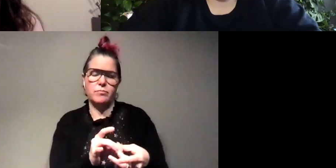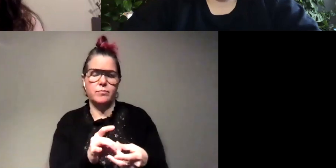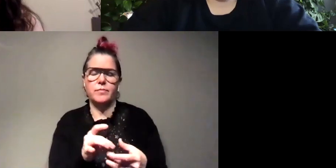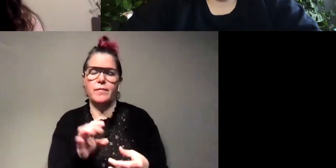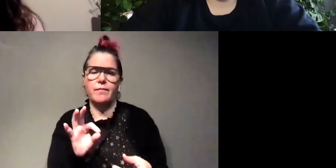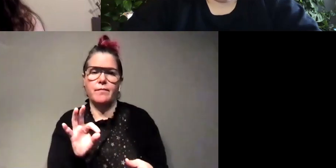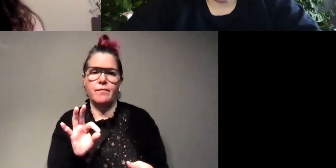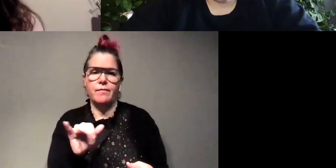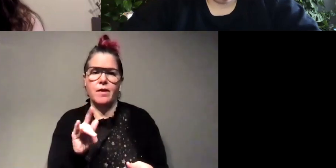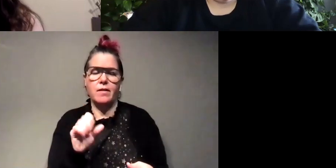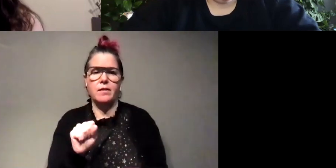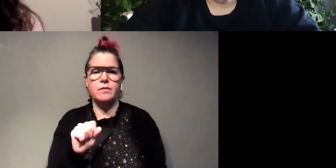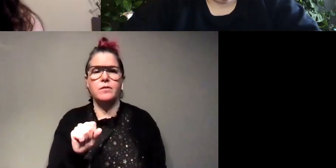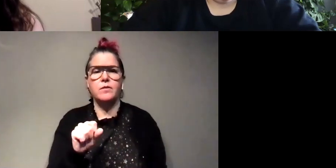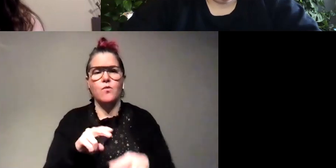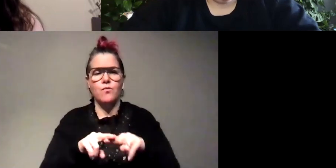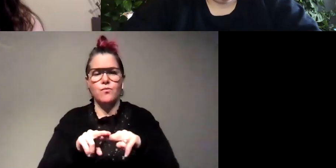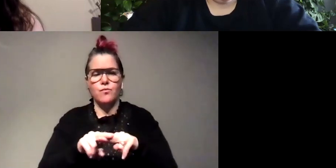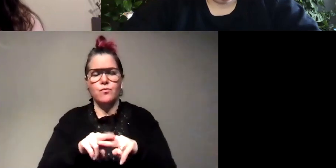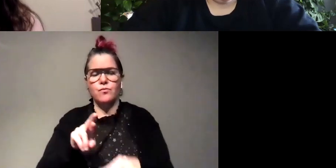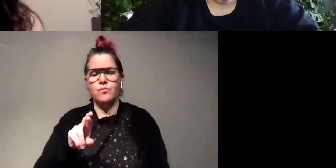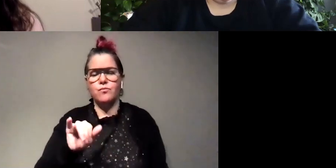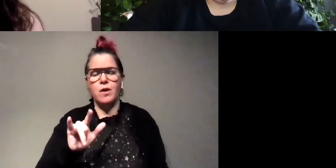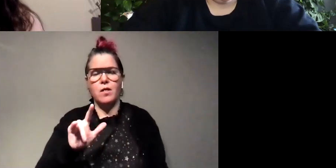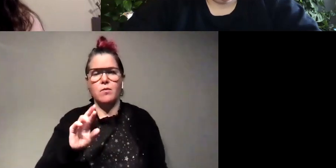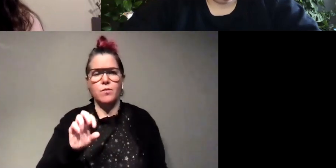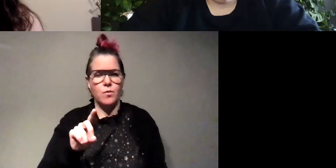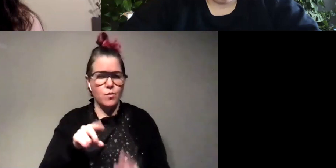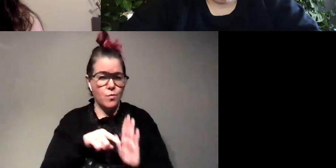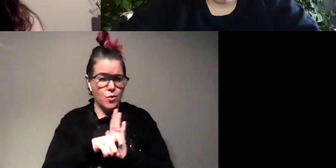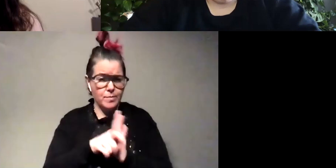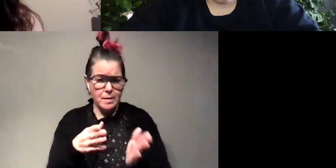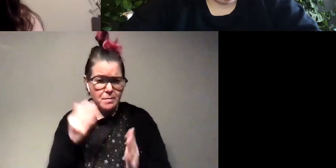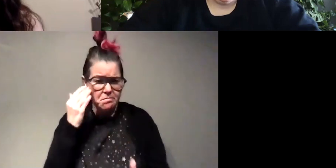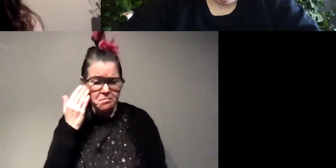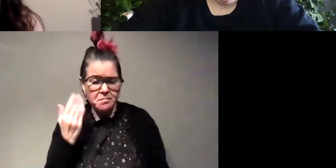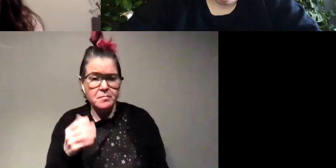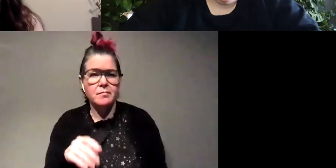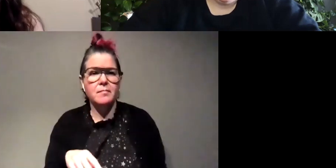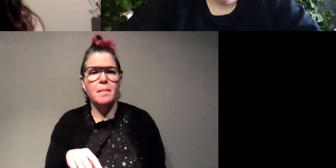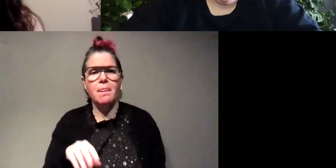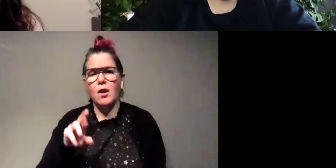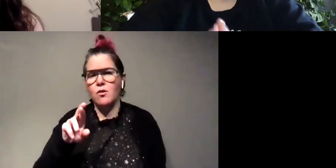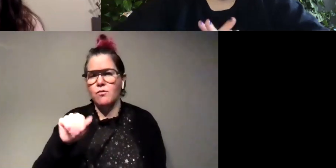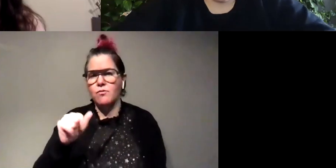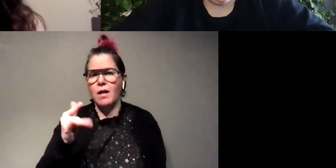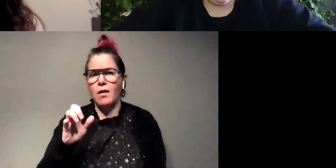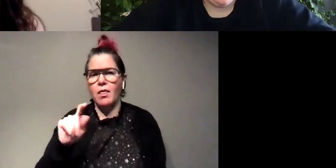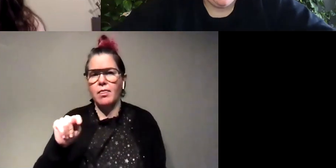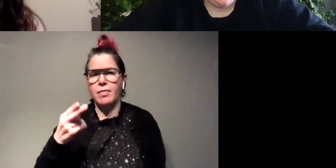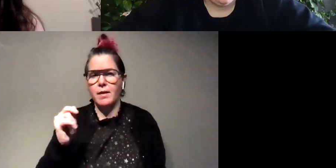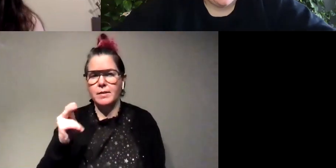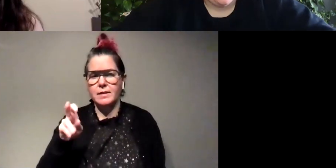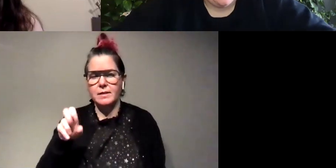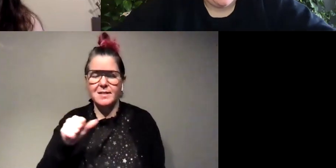fengodids or railroad worms you guys might know um and then raglophthalmides the other species they're not very